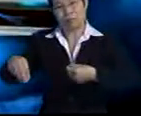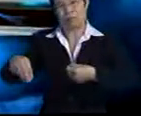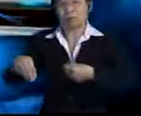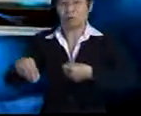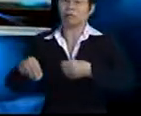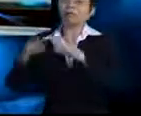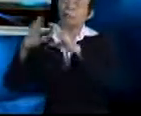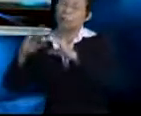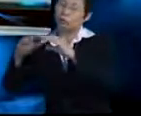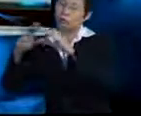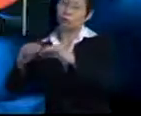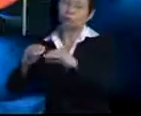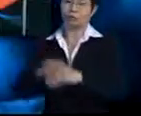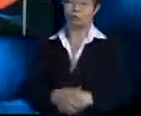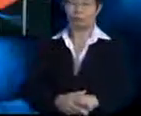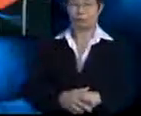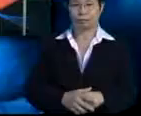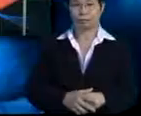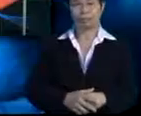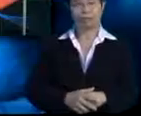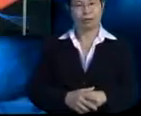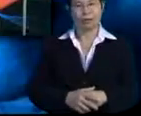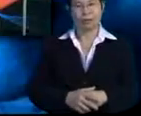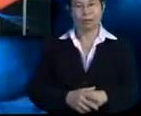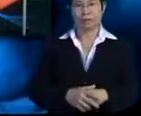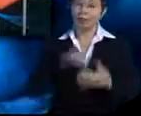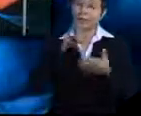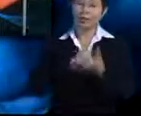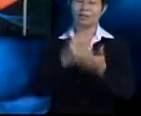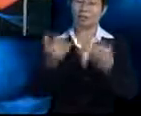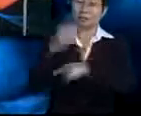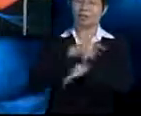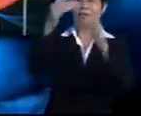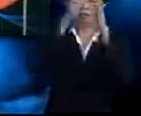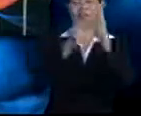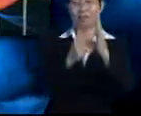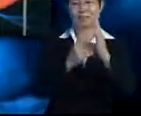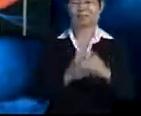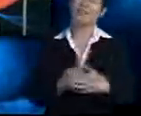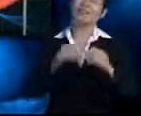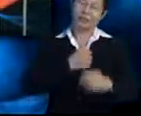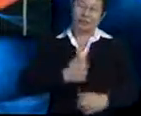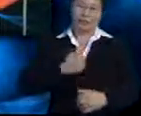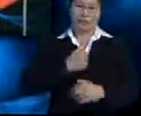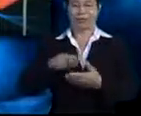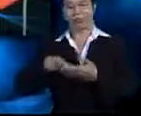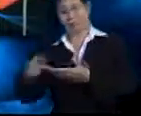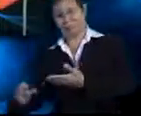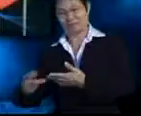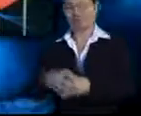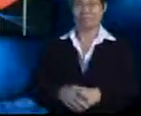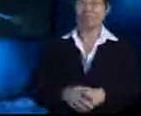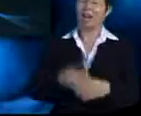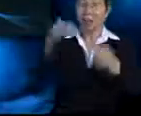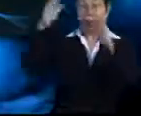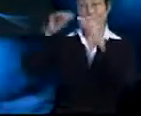remain soft and weak. Well, that's today's lesson. Oops, sorry. I hope you've learned a lot